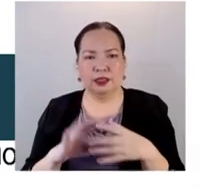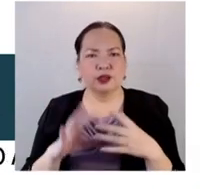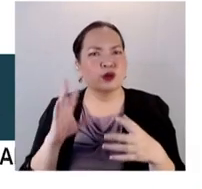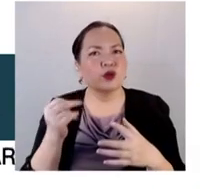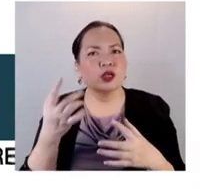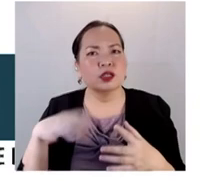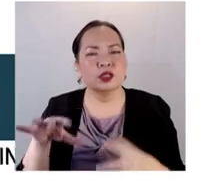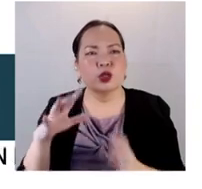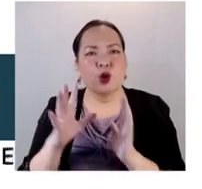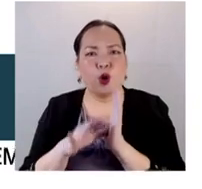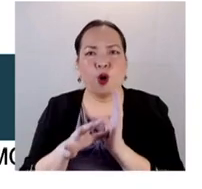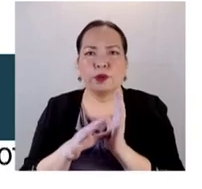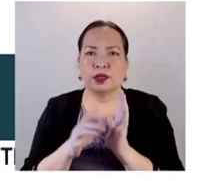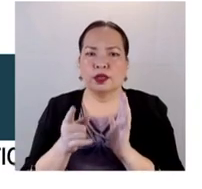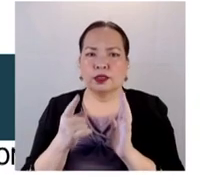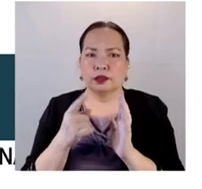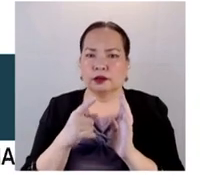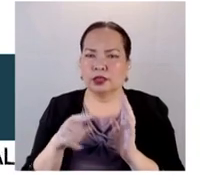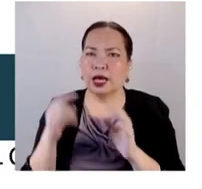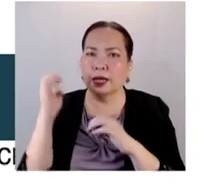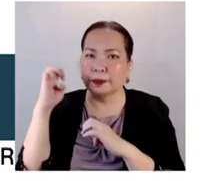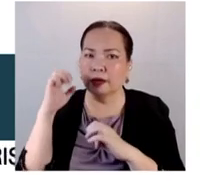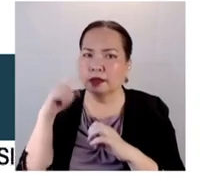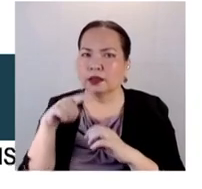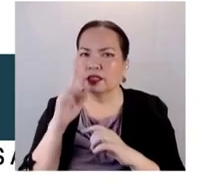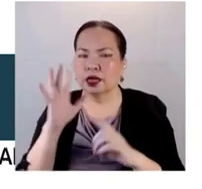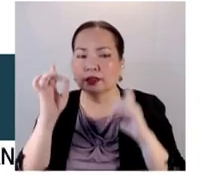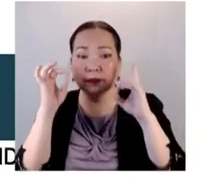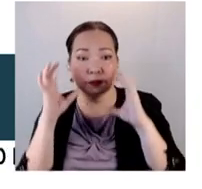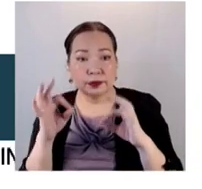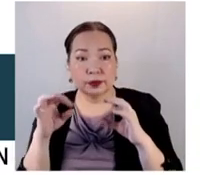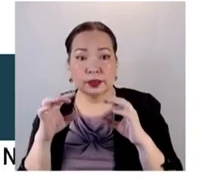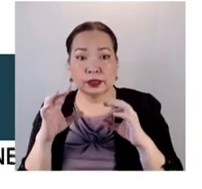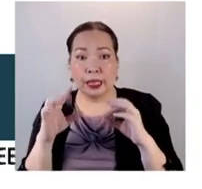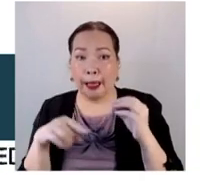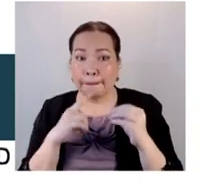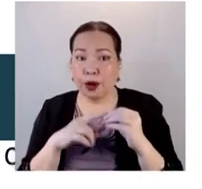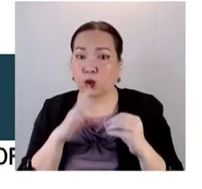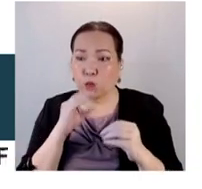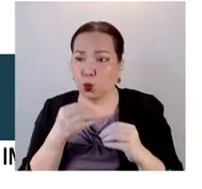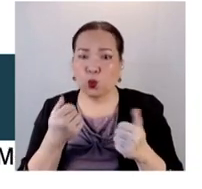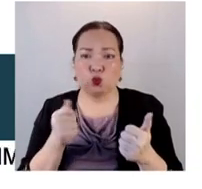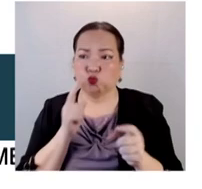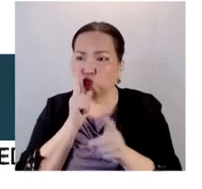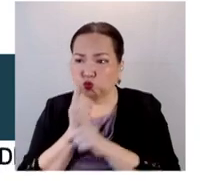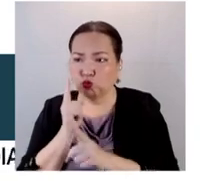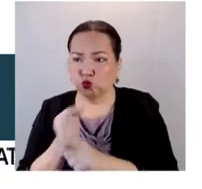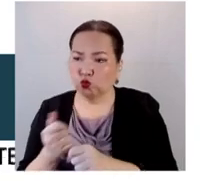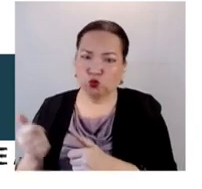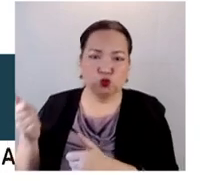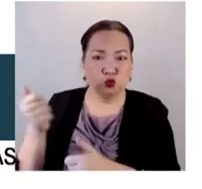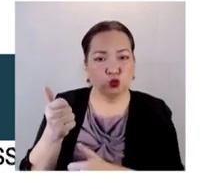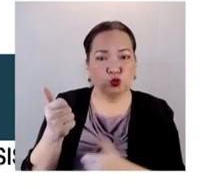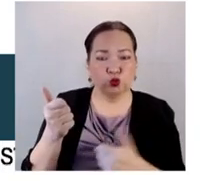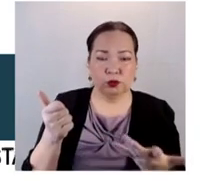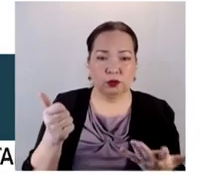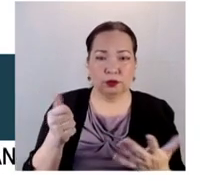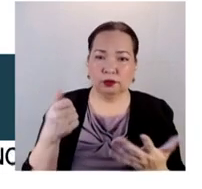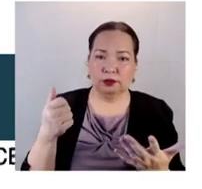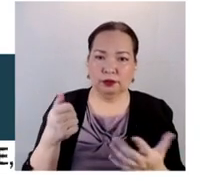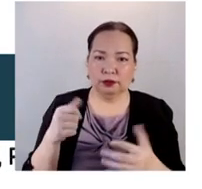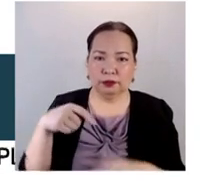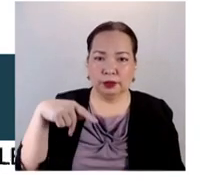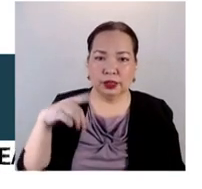to come out with their decision regarding the legitimacy of the PDP-Laban, the question on the